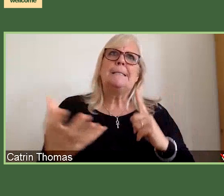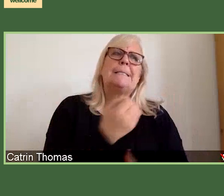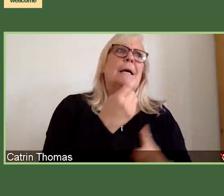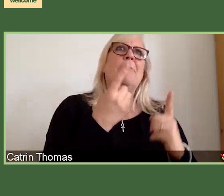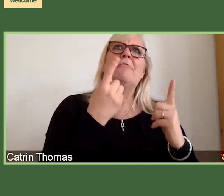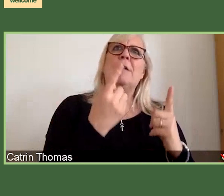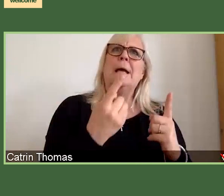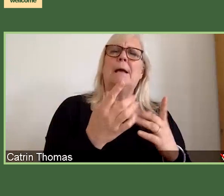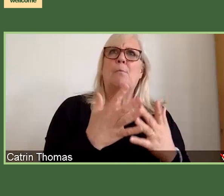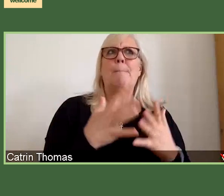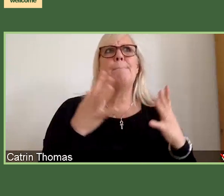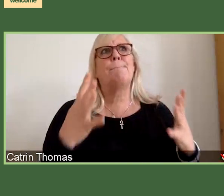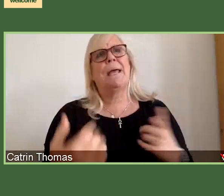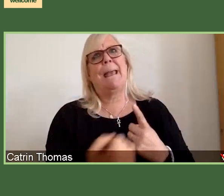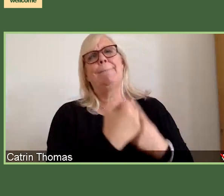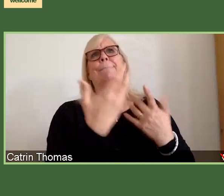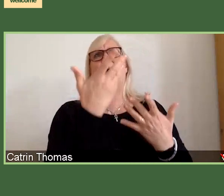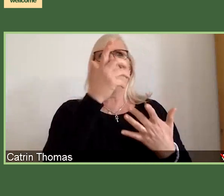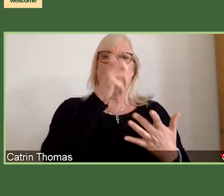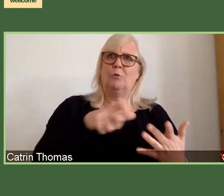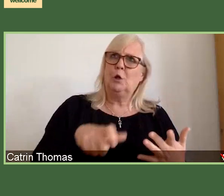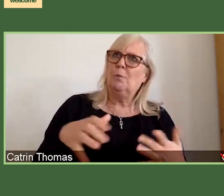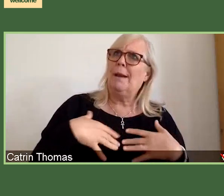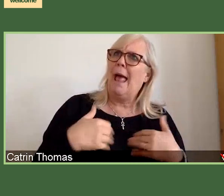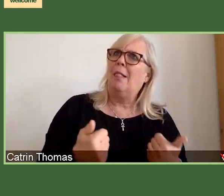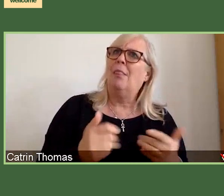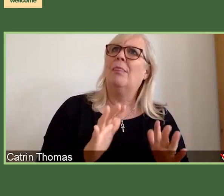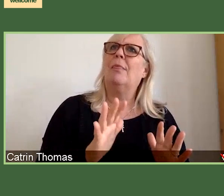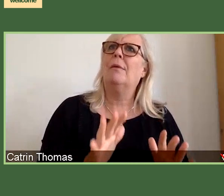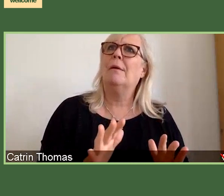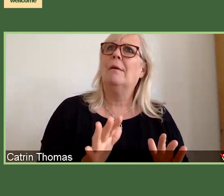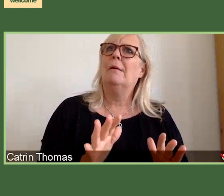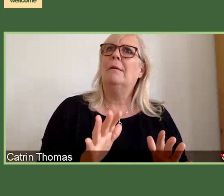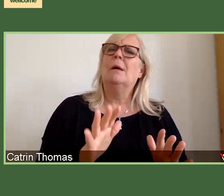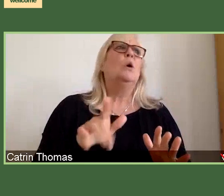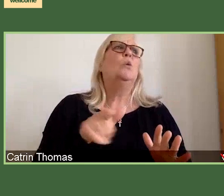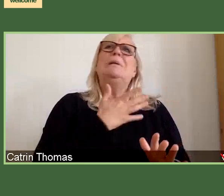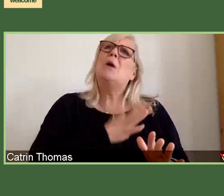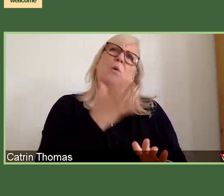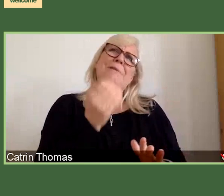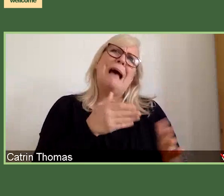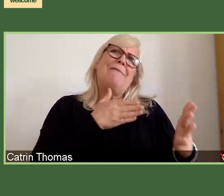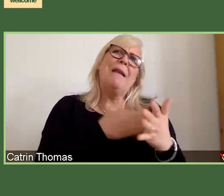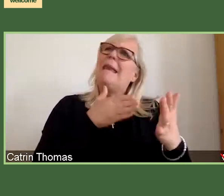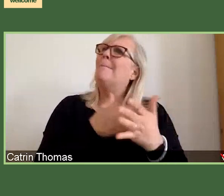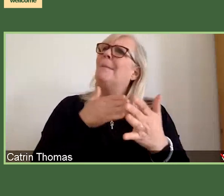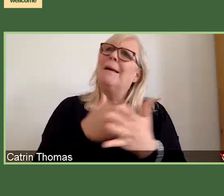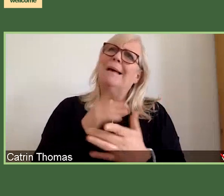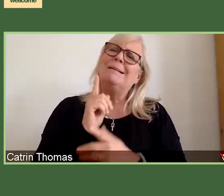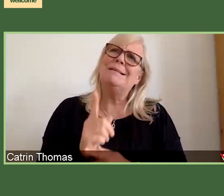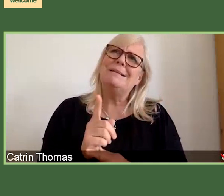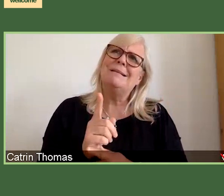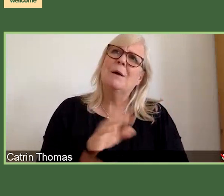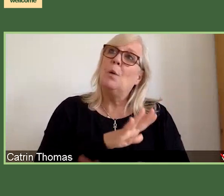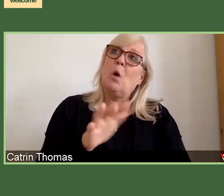step. So we're not going to put limits on this, but we're not expecting everything to be eight years. We